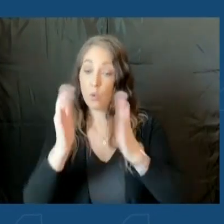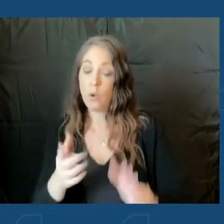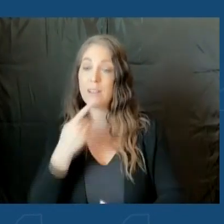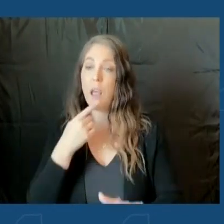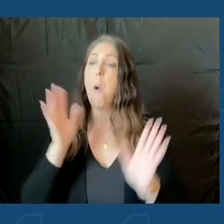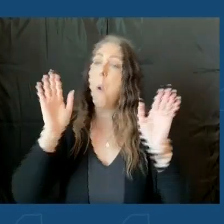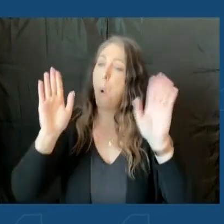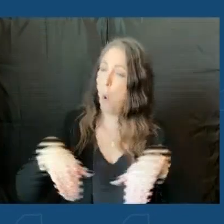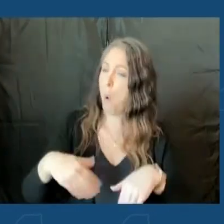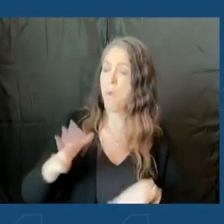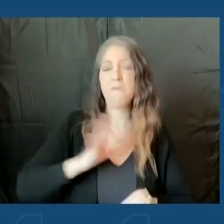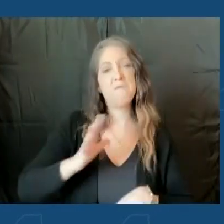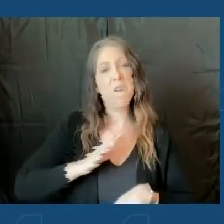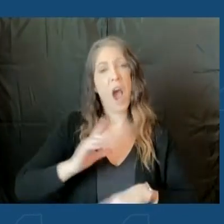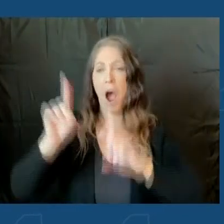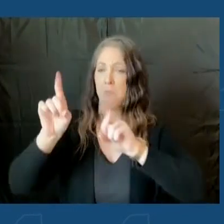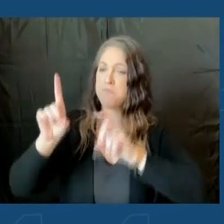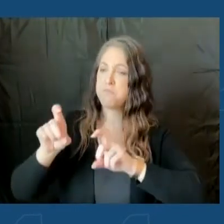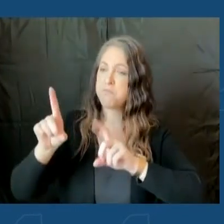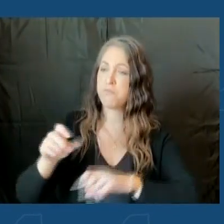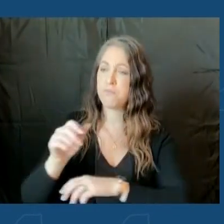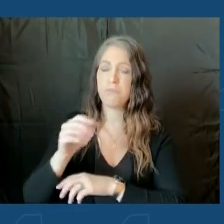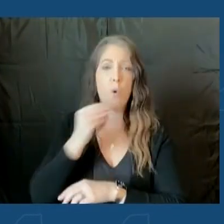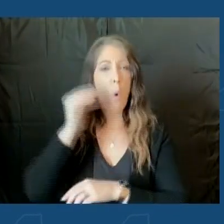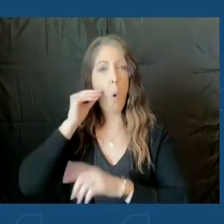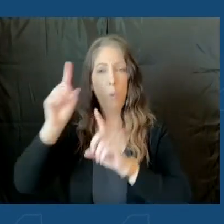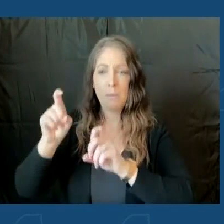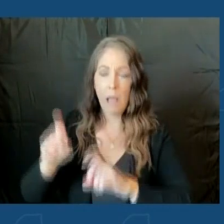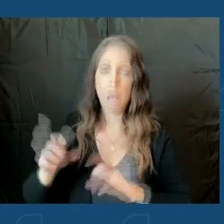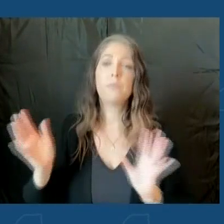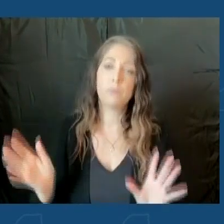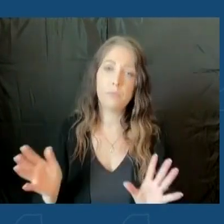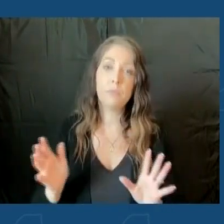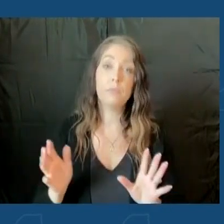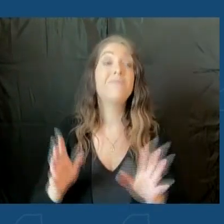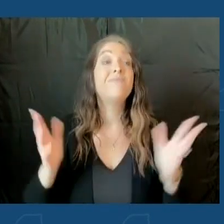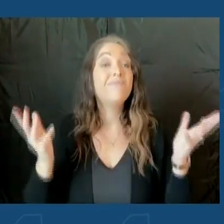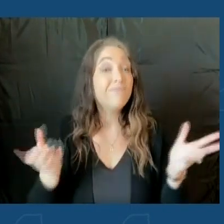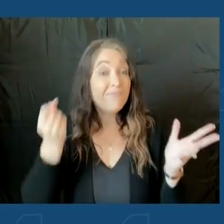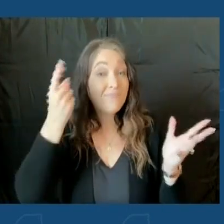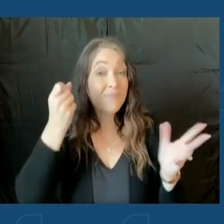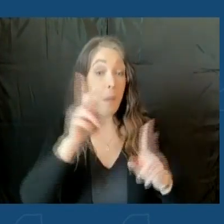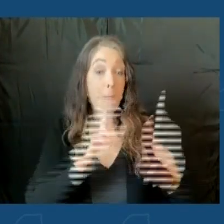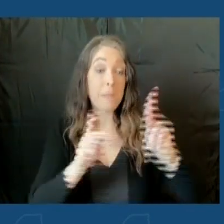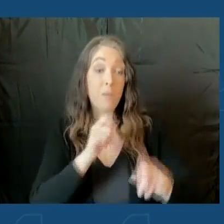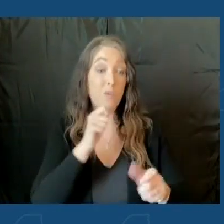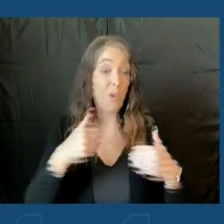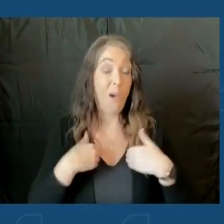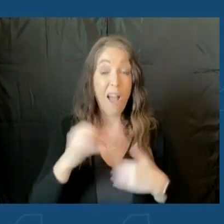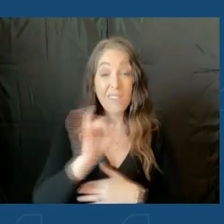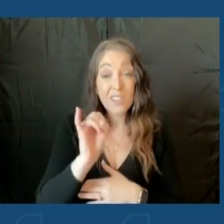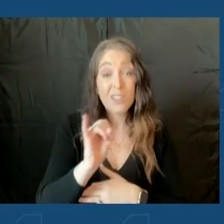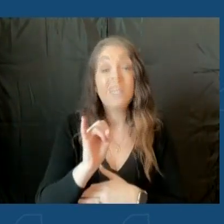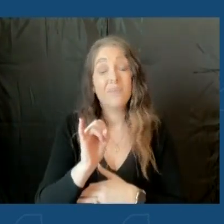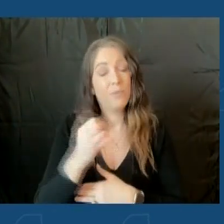tests and PCR tests. But people who are uninsured, we knew this could happen, are having a hard time accessing